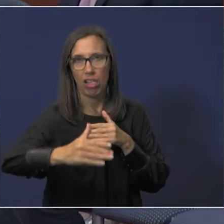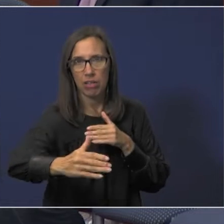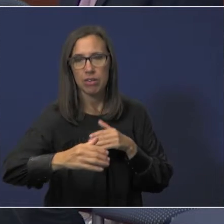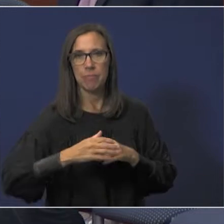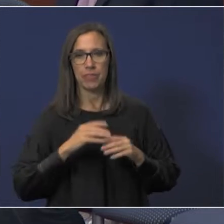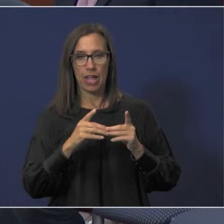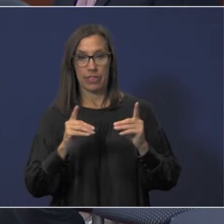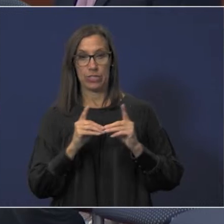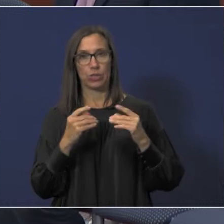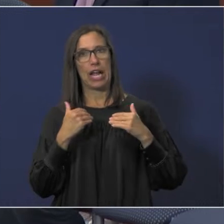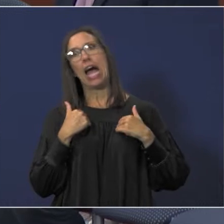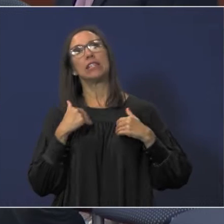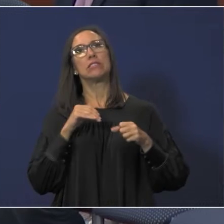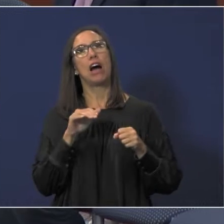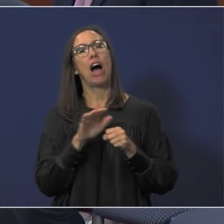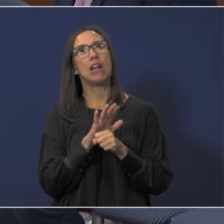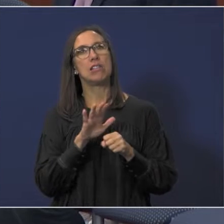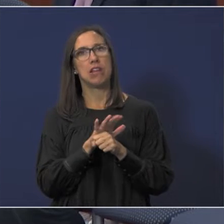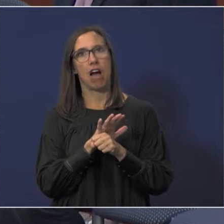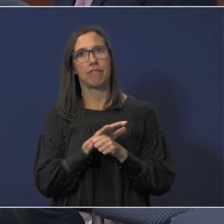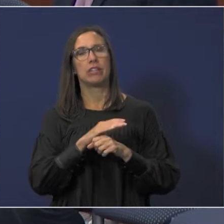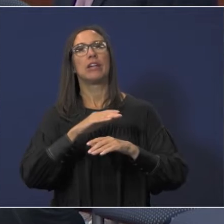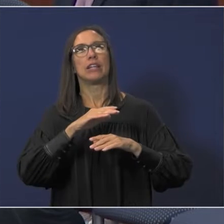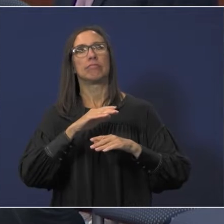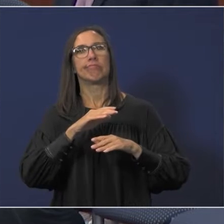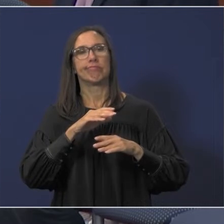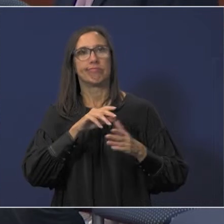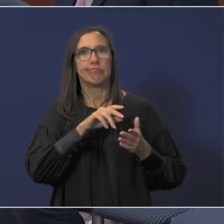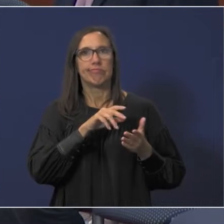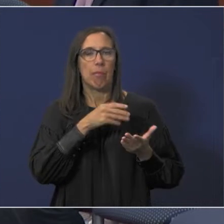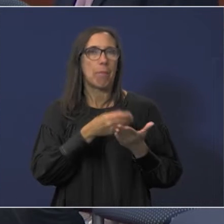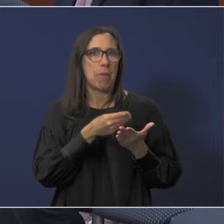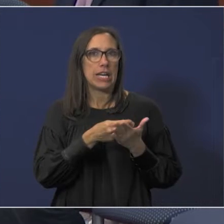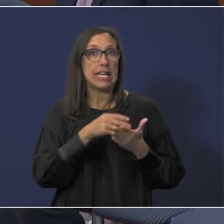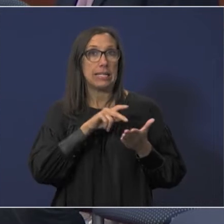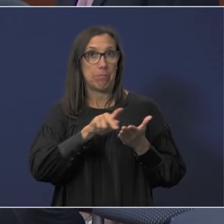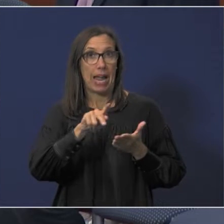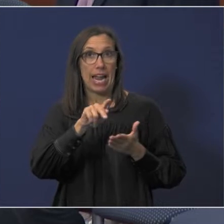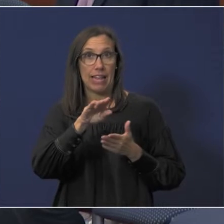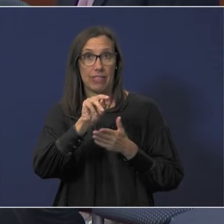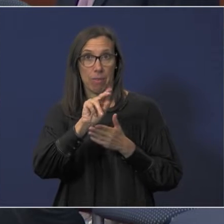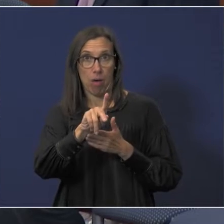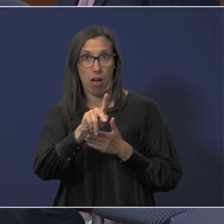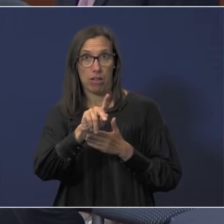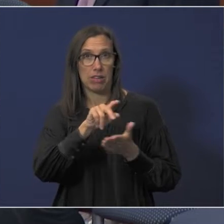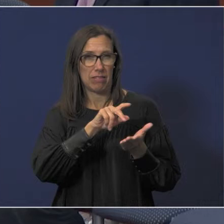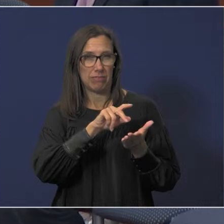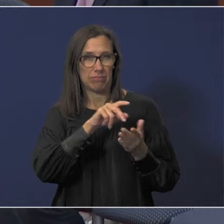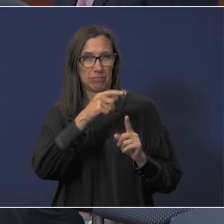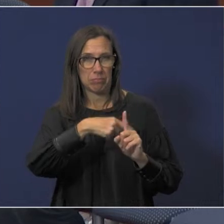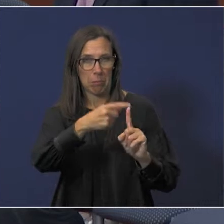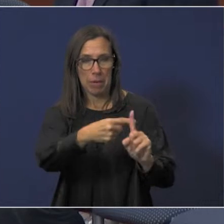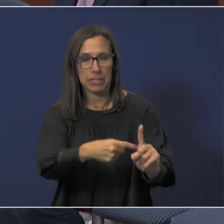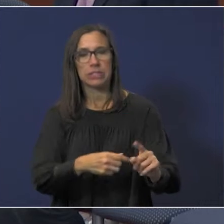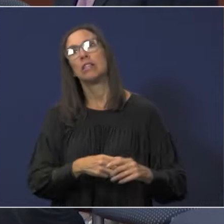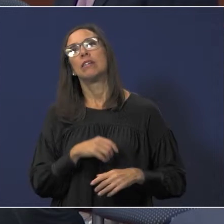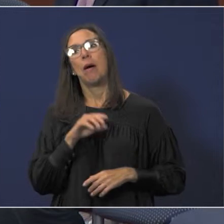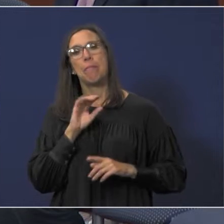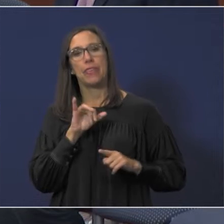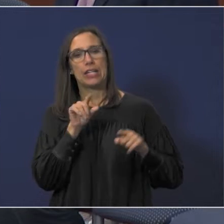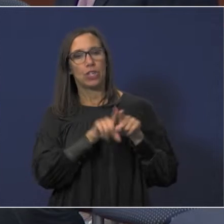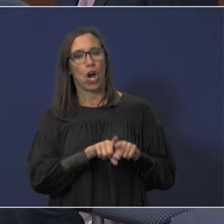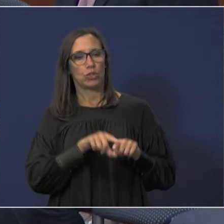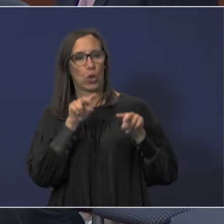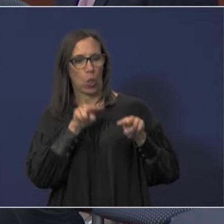The district does have sufficient funds to meet its annual bond payments. And this indicator is also looking